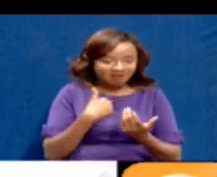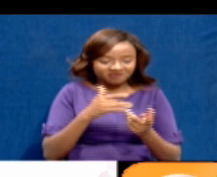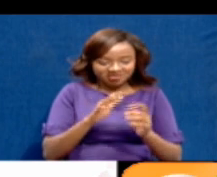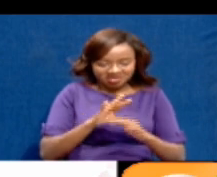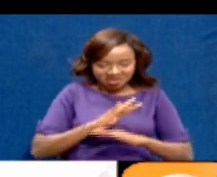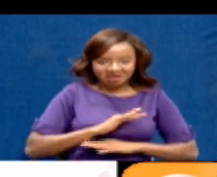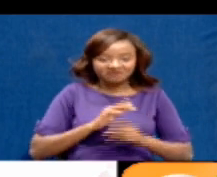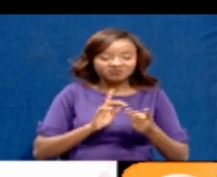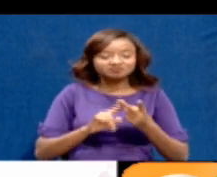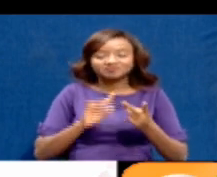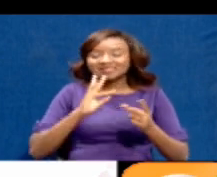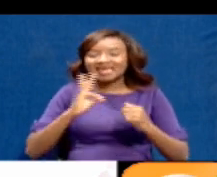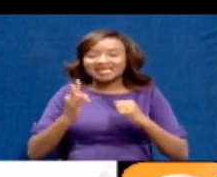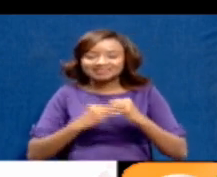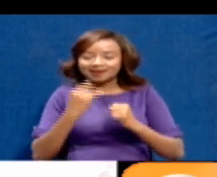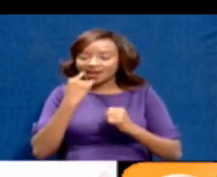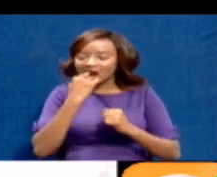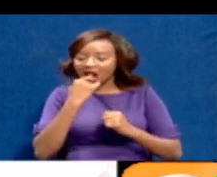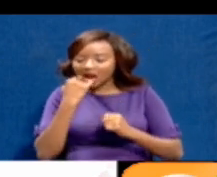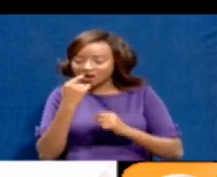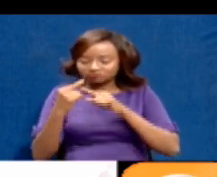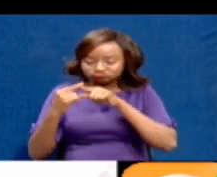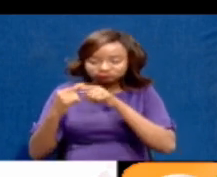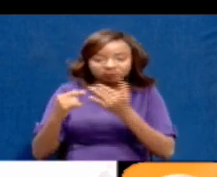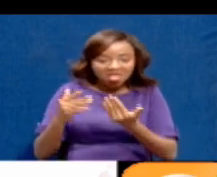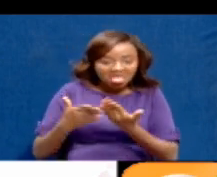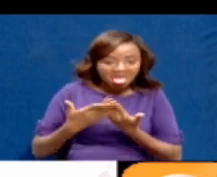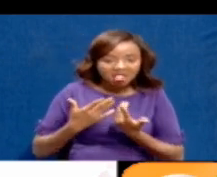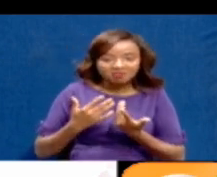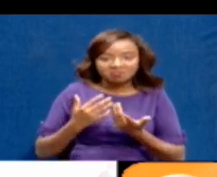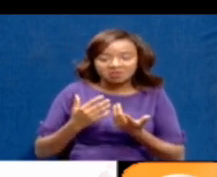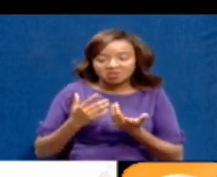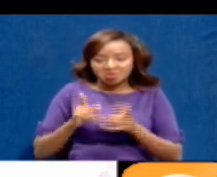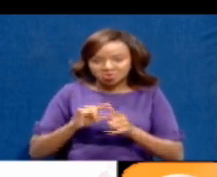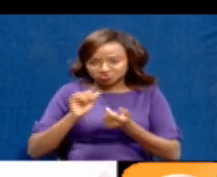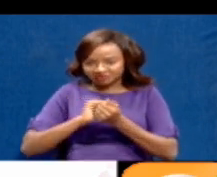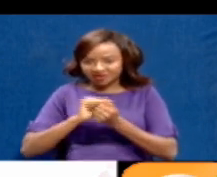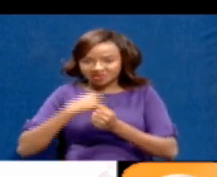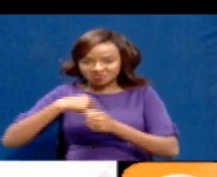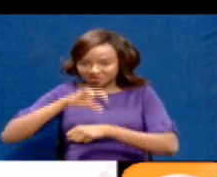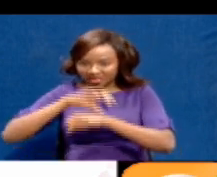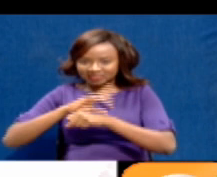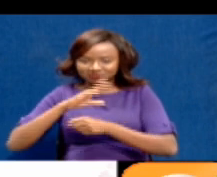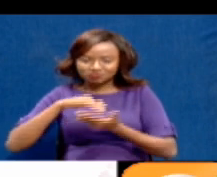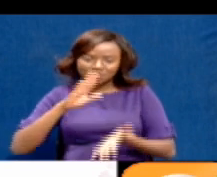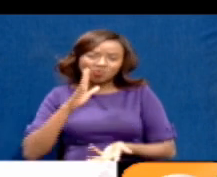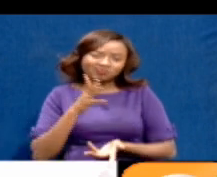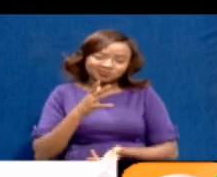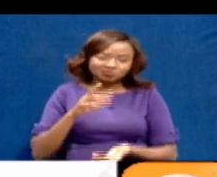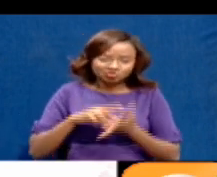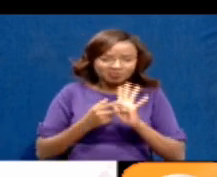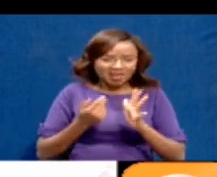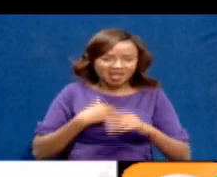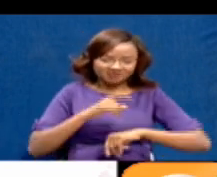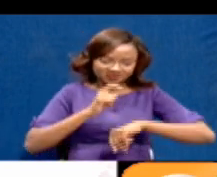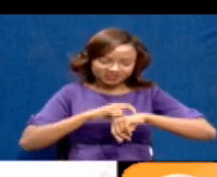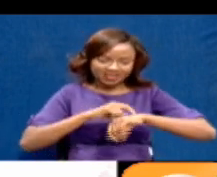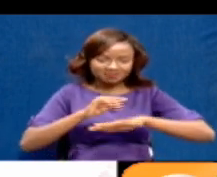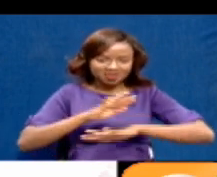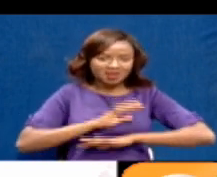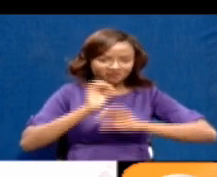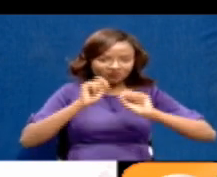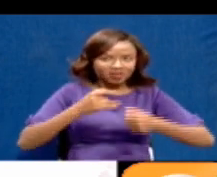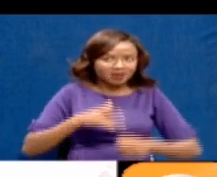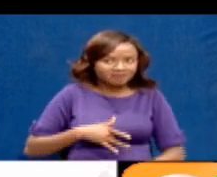800 swabs available, plus the promise that we're going to have more by Friday, this gives us then the reason why